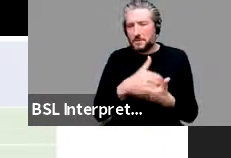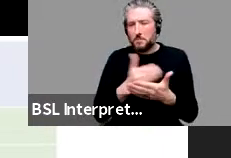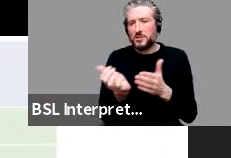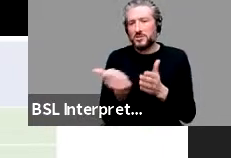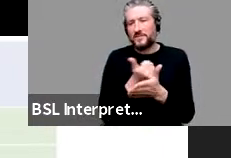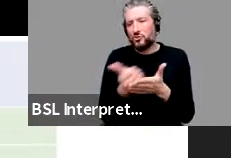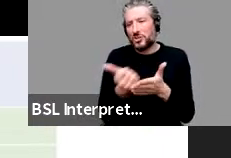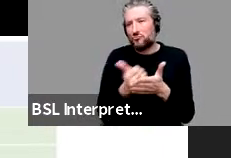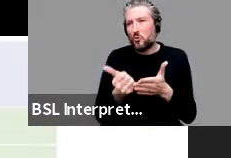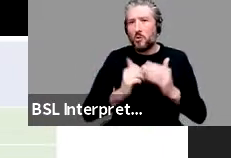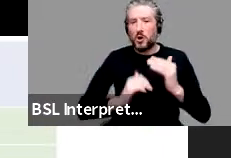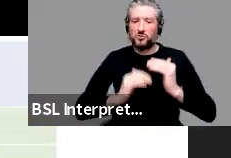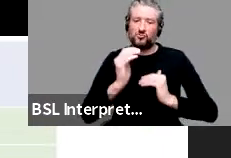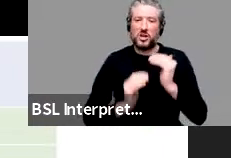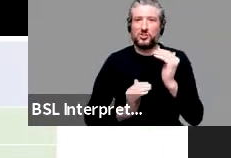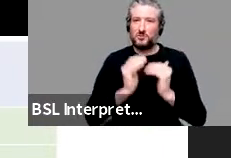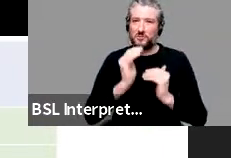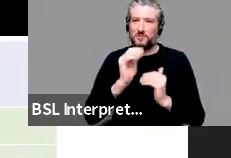predication of all kinds.